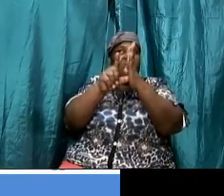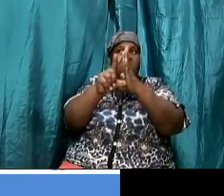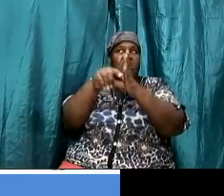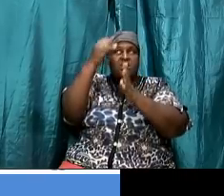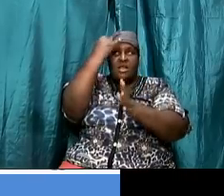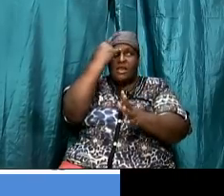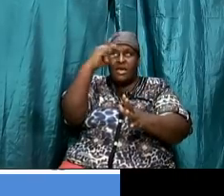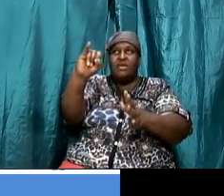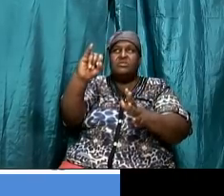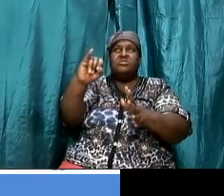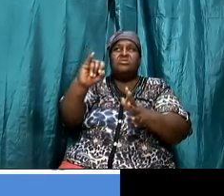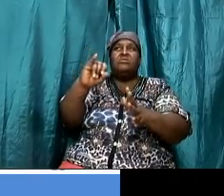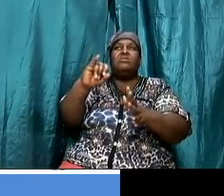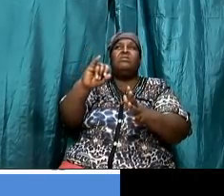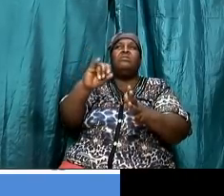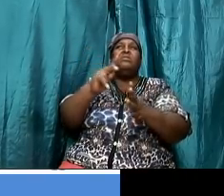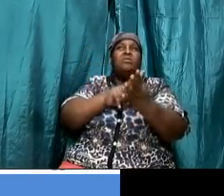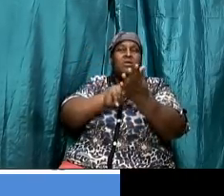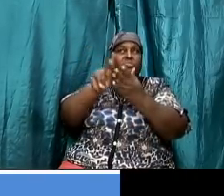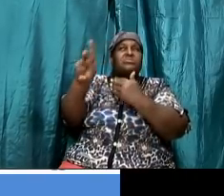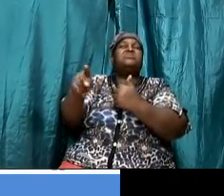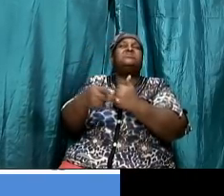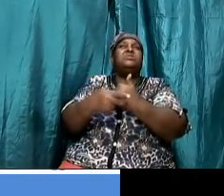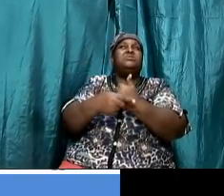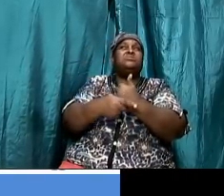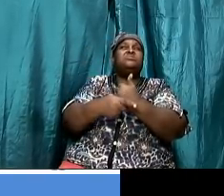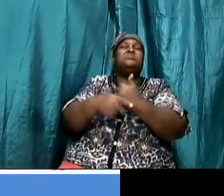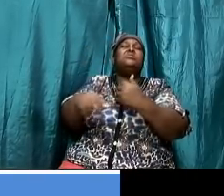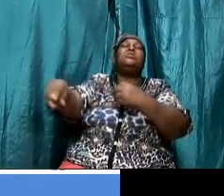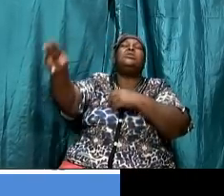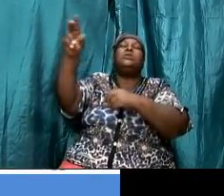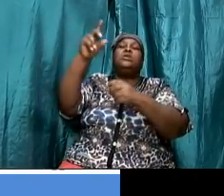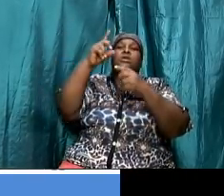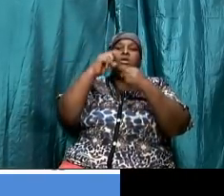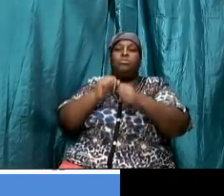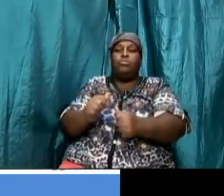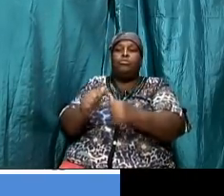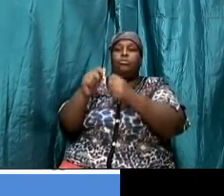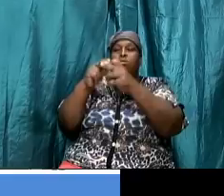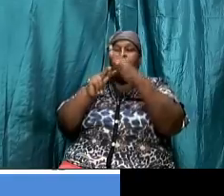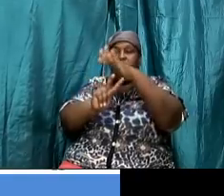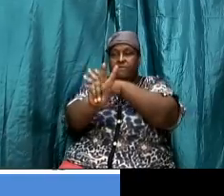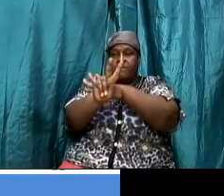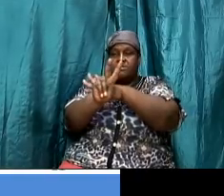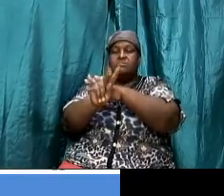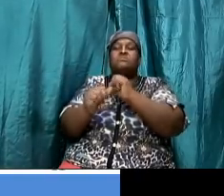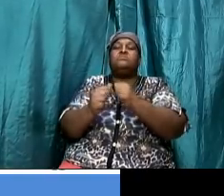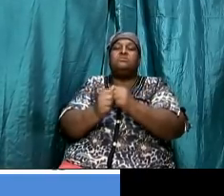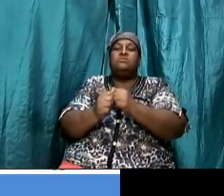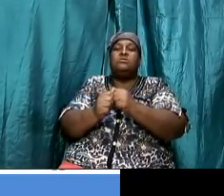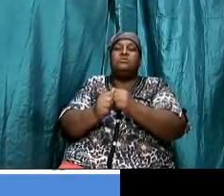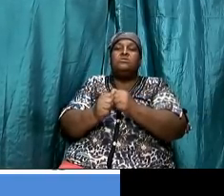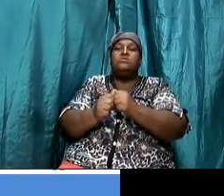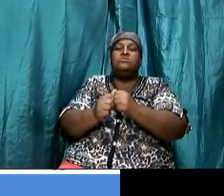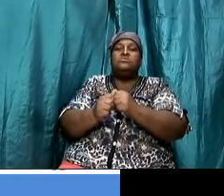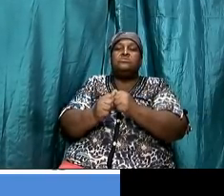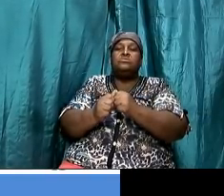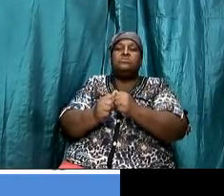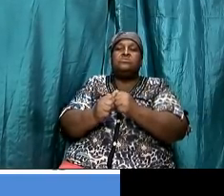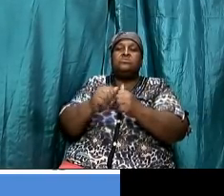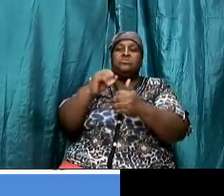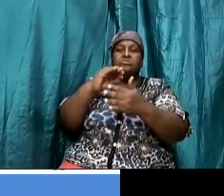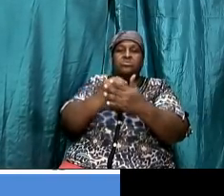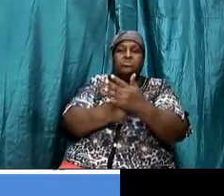used even in scripture to refer to the old testament it's called the law and the prophets so the sum of the old testament came